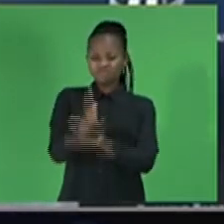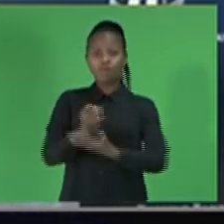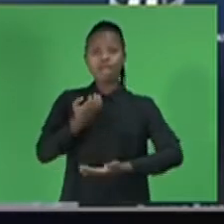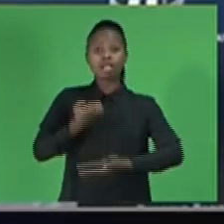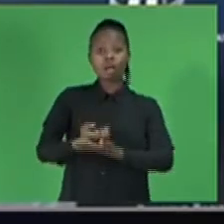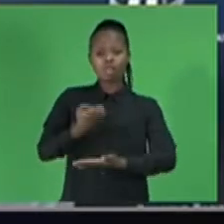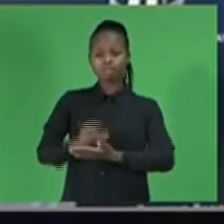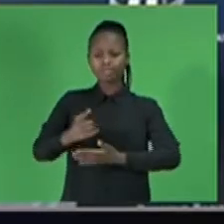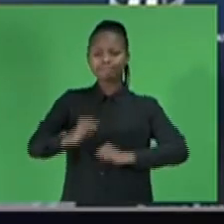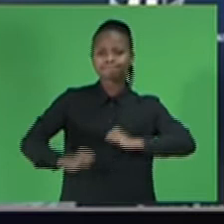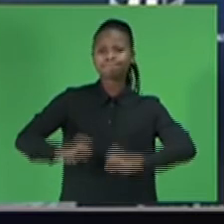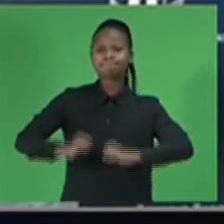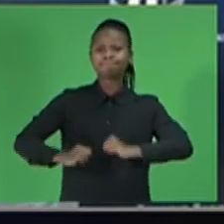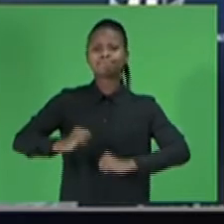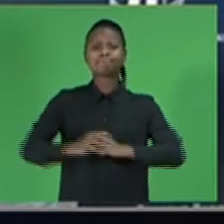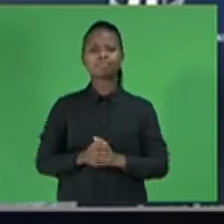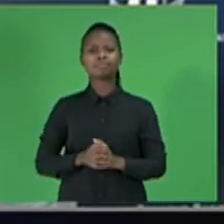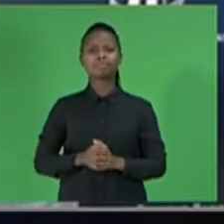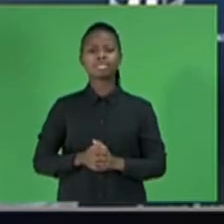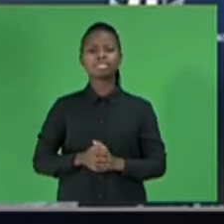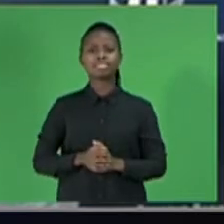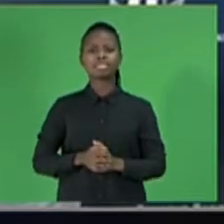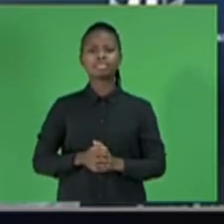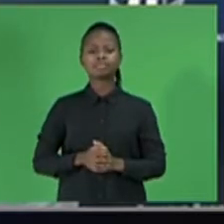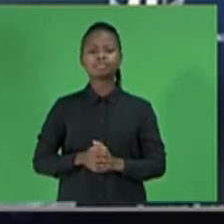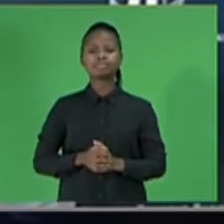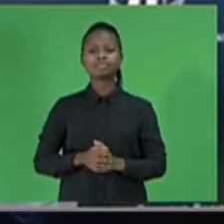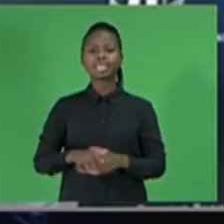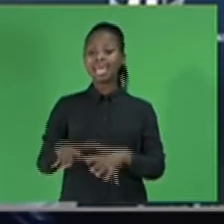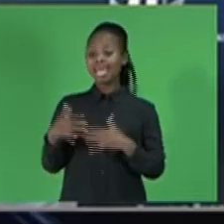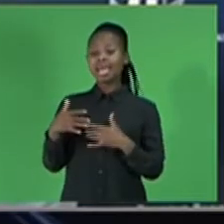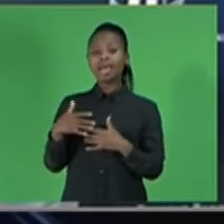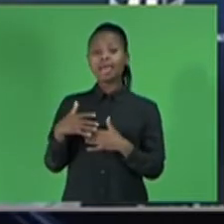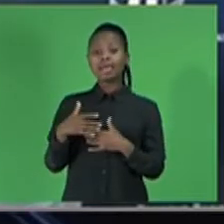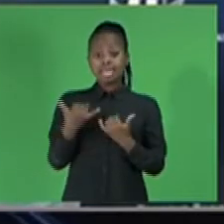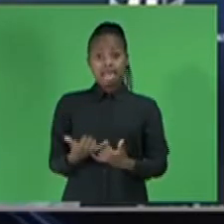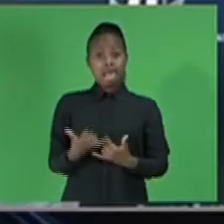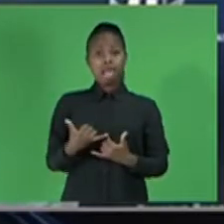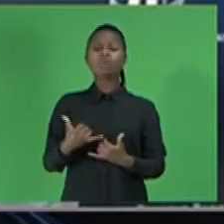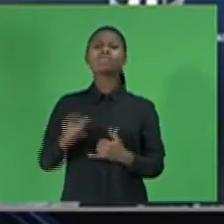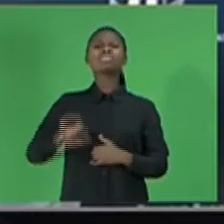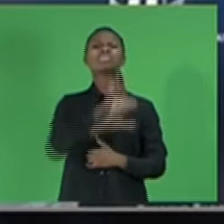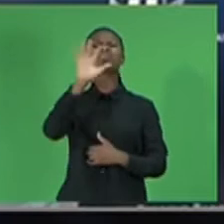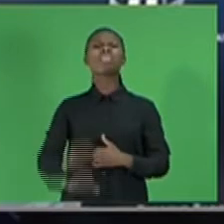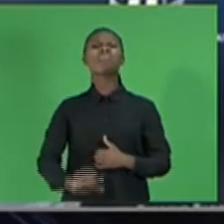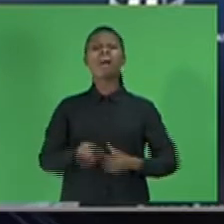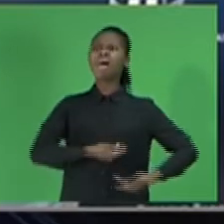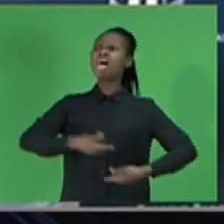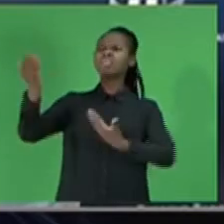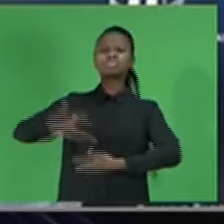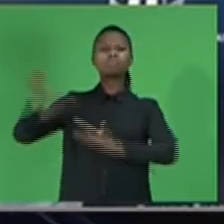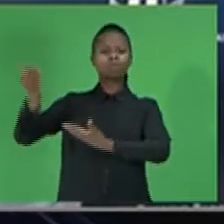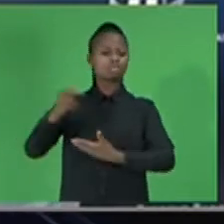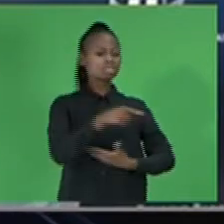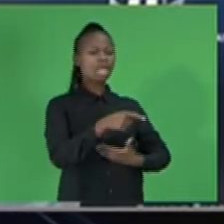The current account surplus remains large at 5.6% of GDP, reflecting high prices for